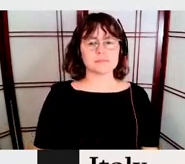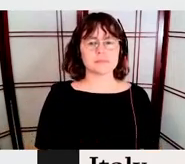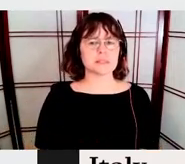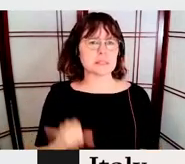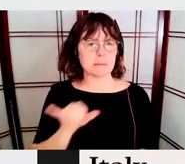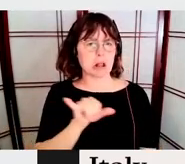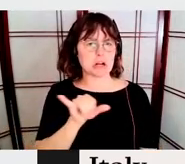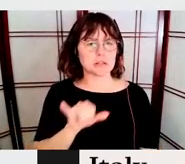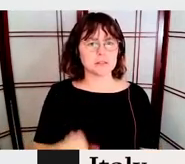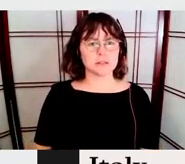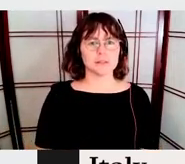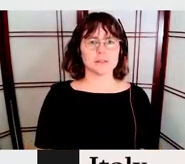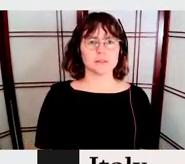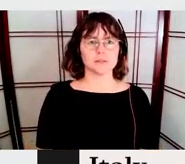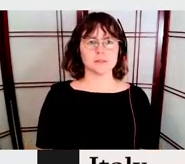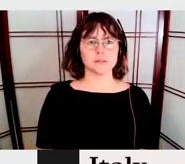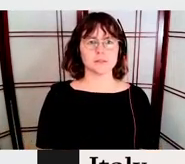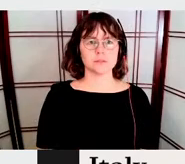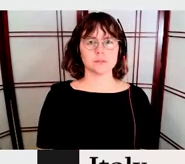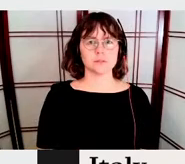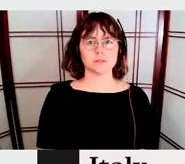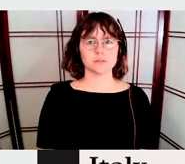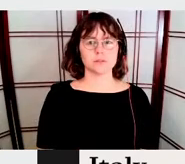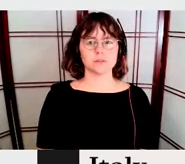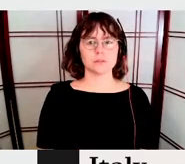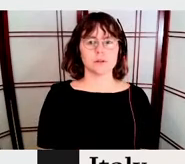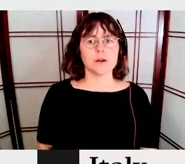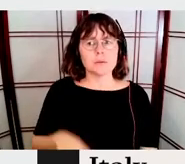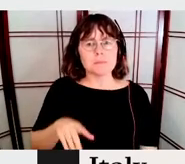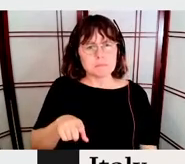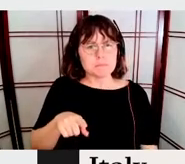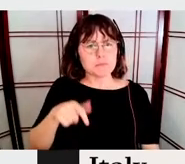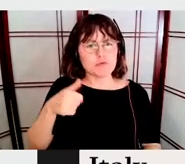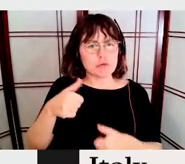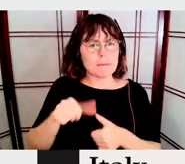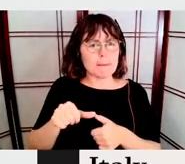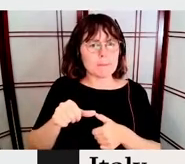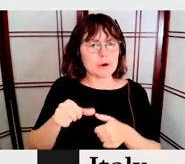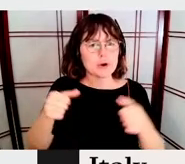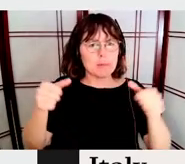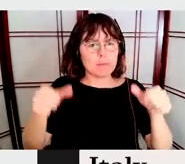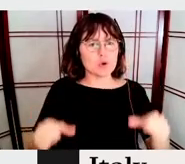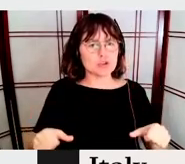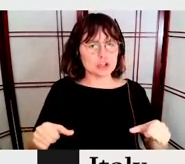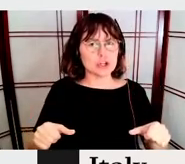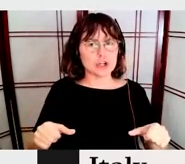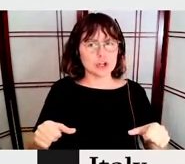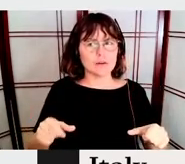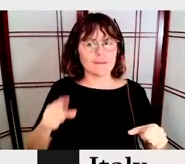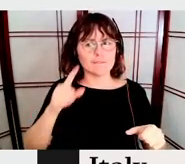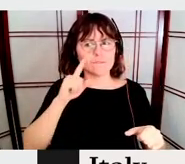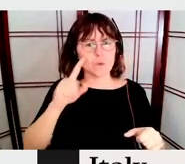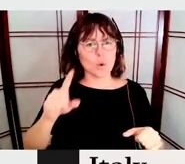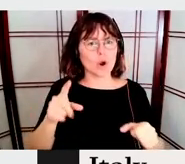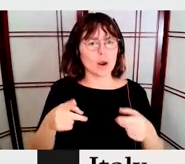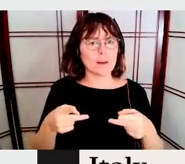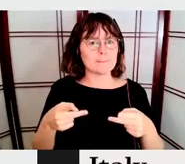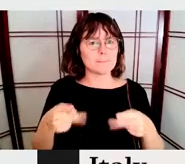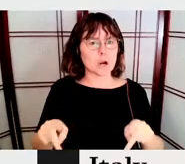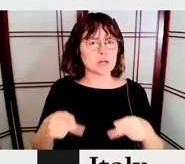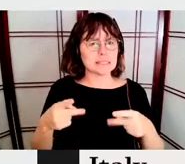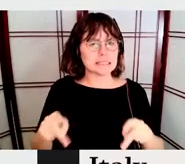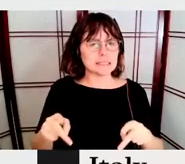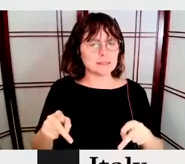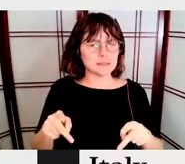I'm sure that you remember the, the, the, poster that, the, the, was for party. And all the letters were,